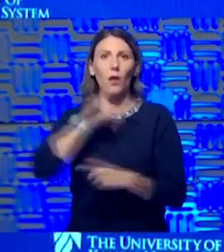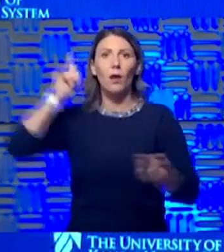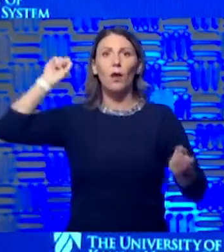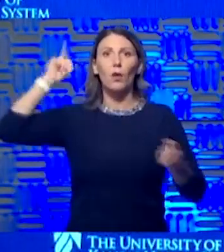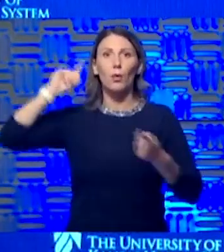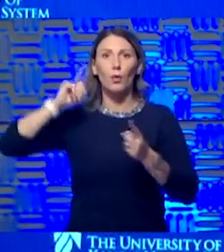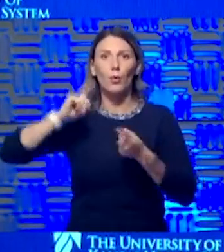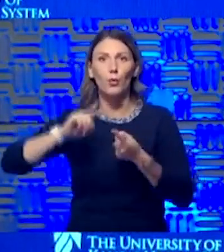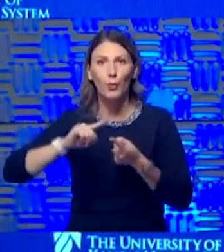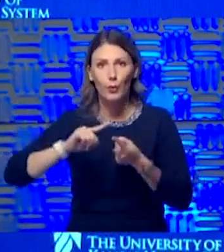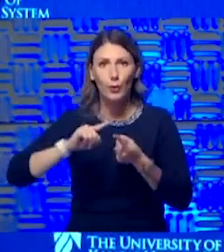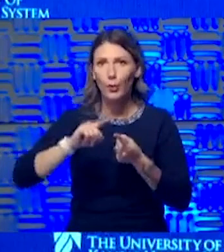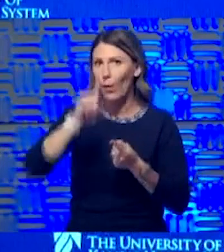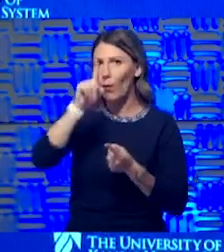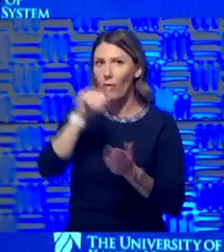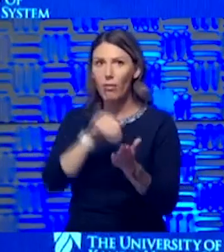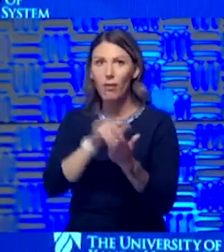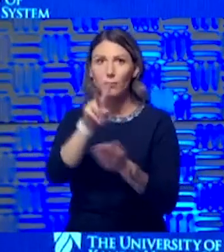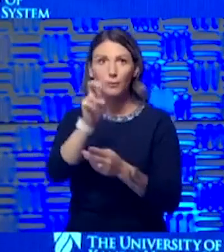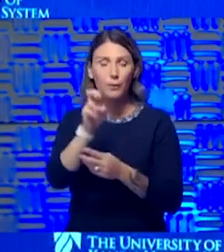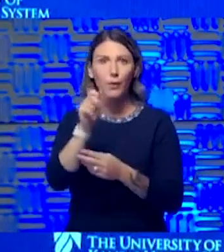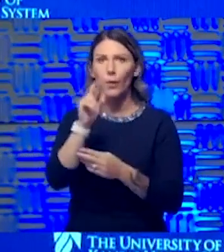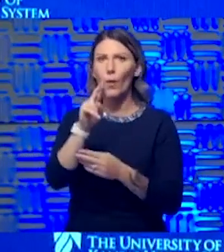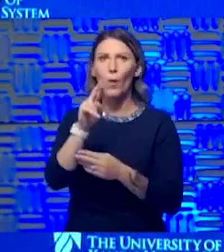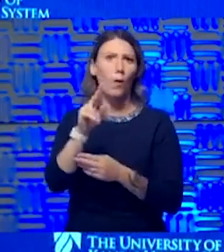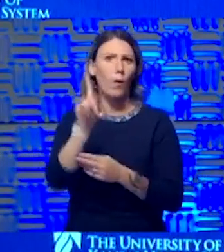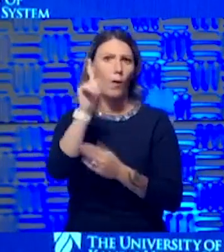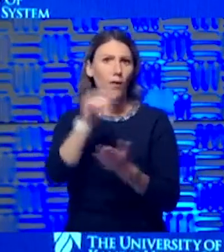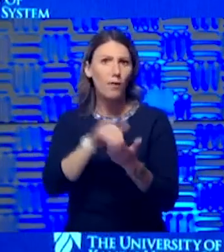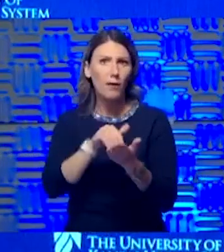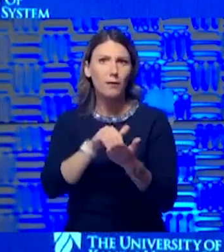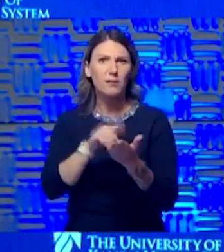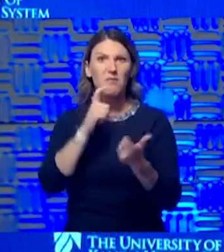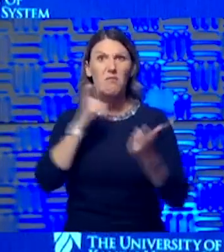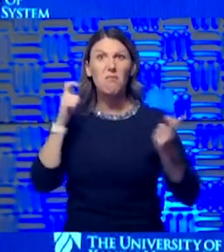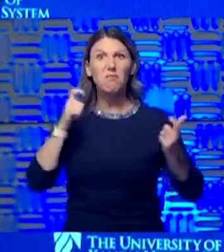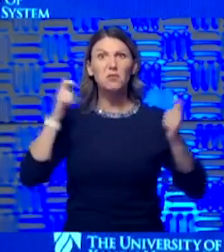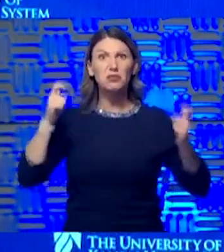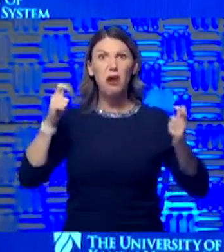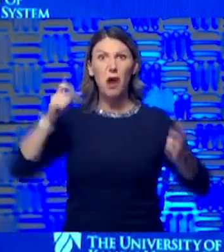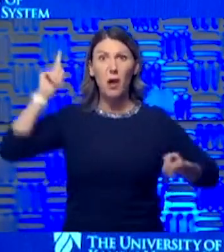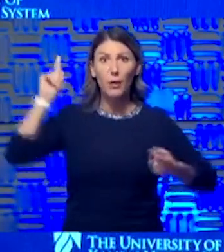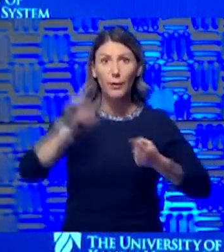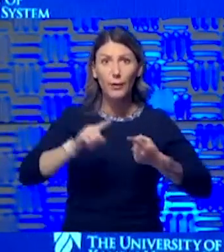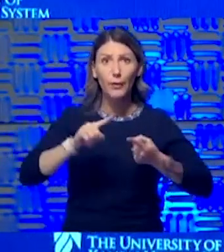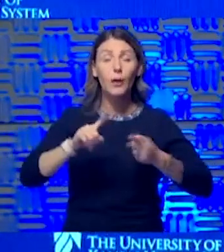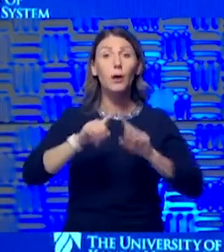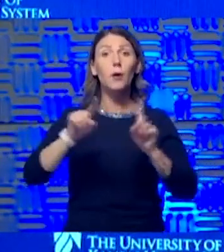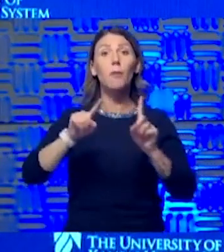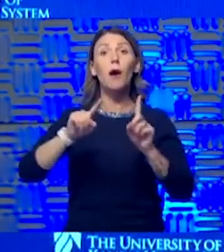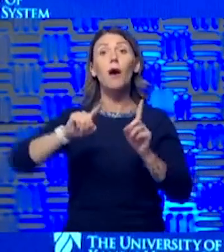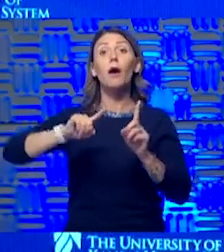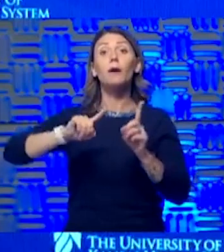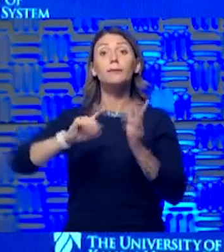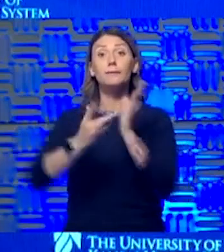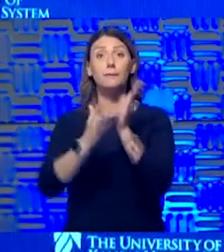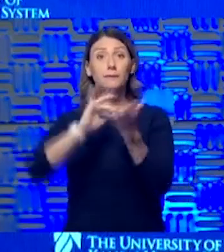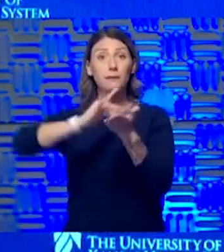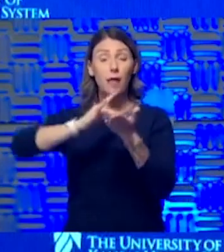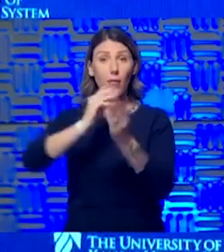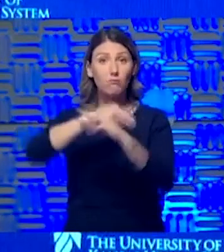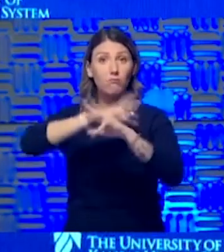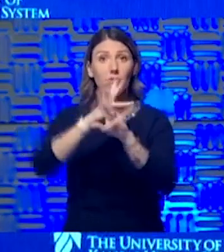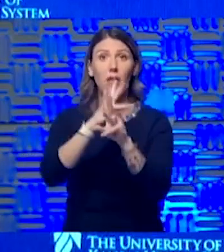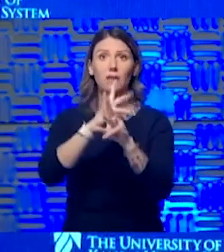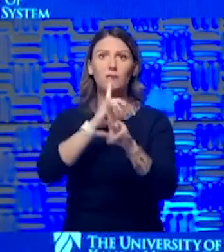1,200 or 1,400 at one point or 1,000. I mean, that's a huge drop. But telemedicine brought it roaring back. And today we see between